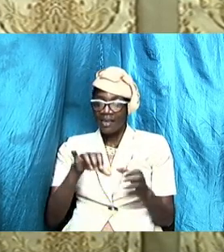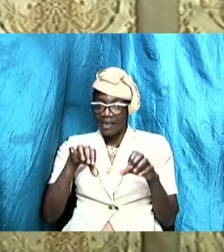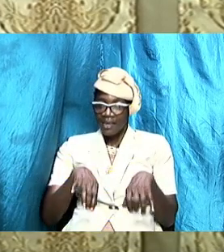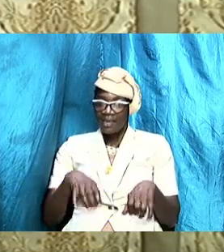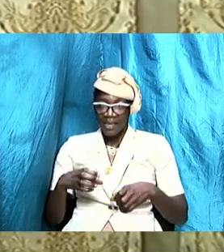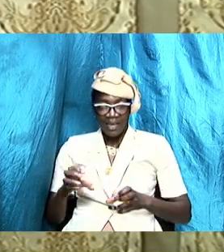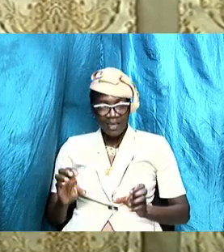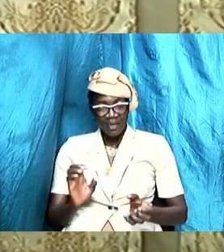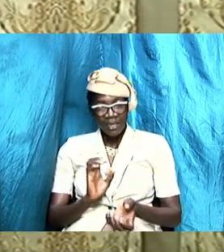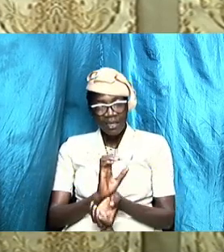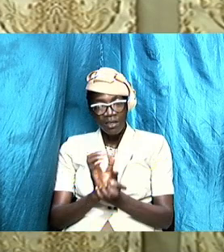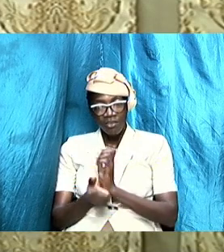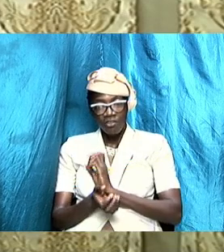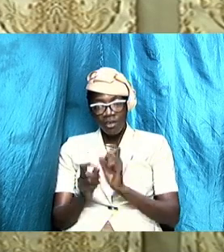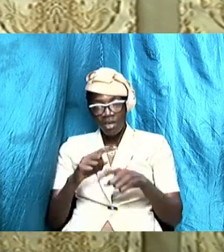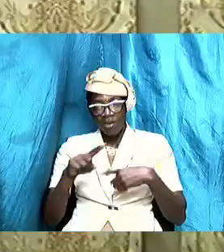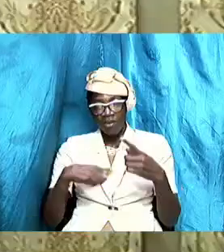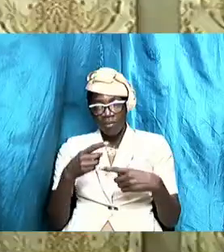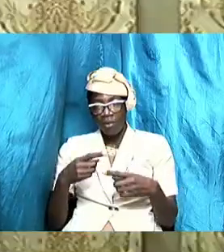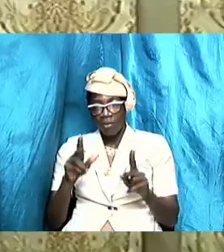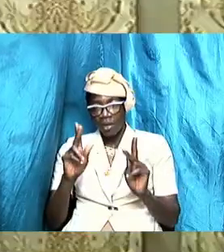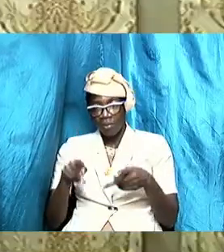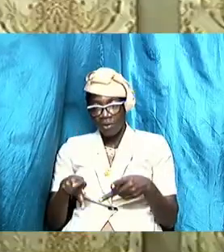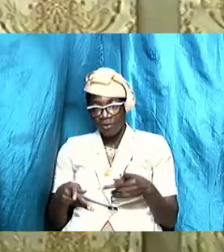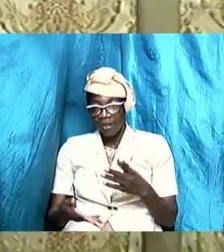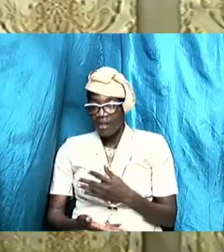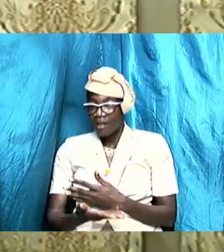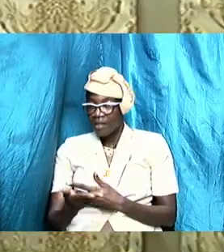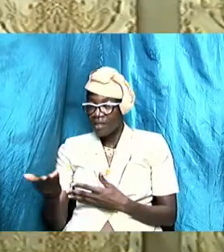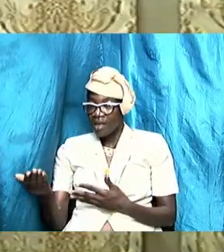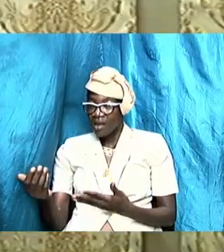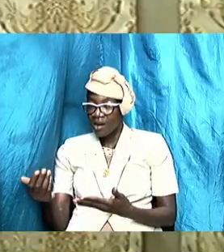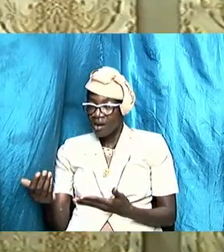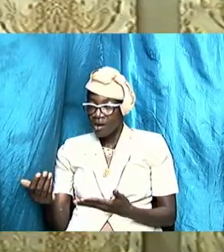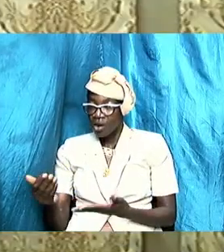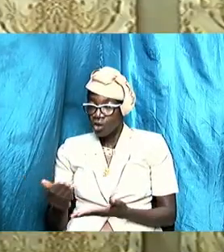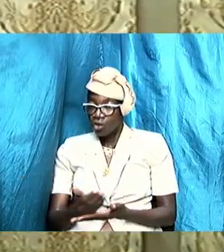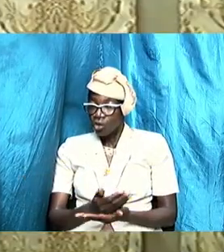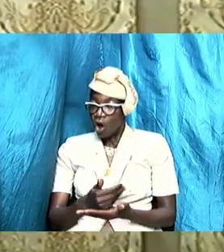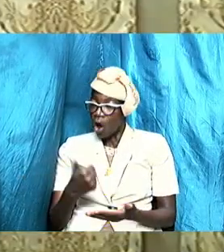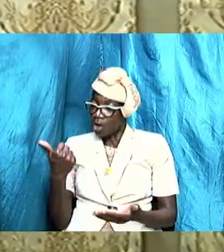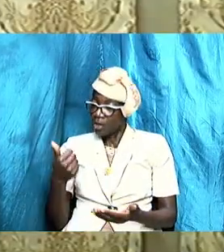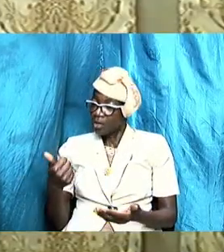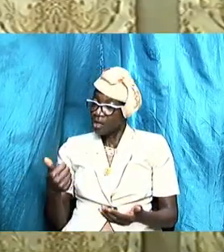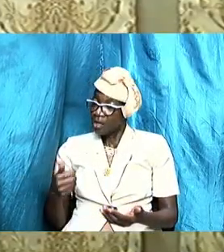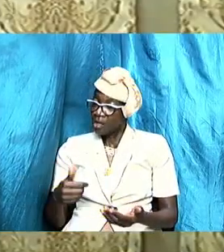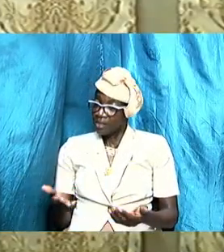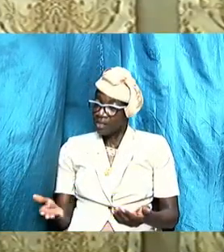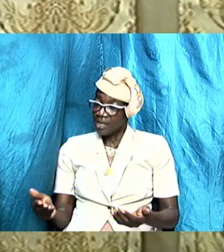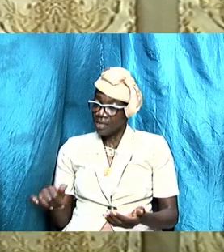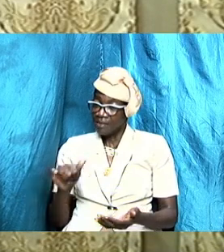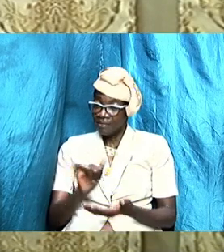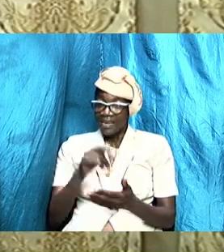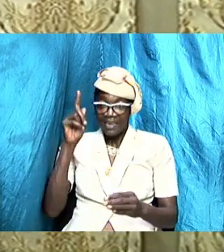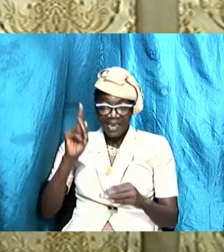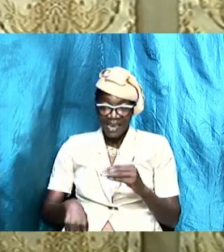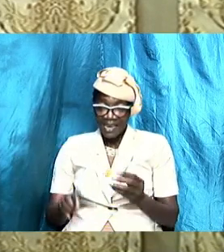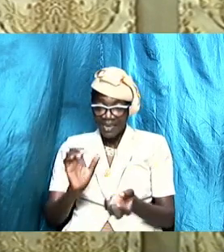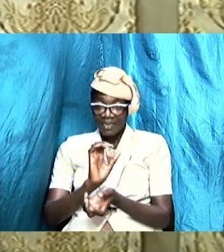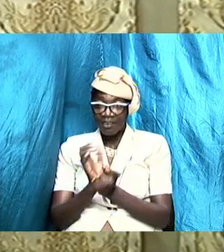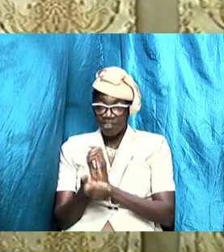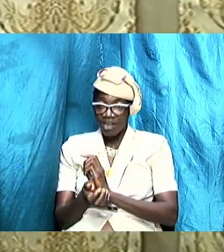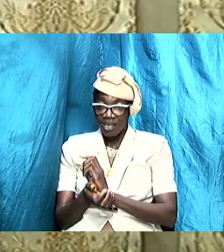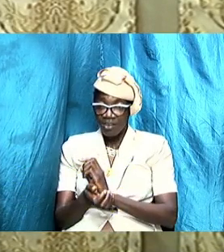about a person but did you know that there are other things that cannot change and the big